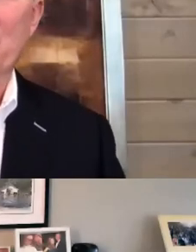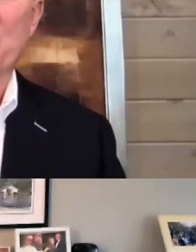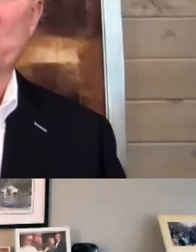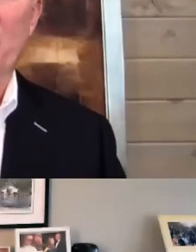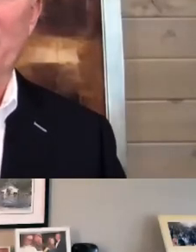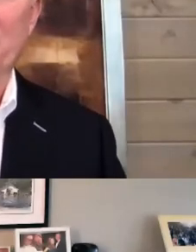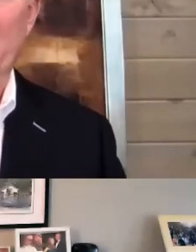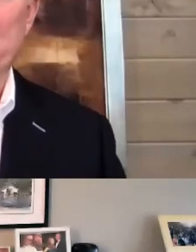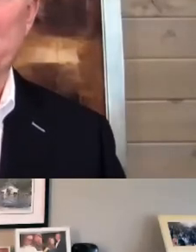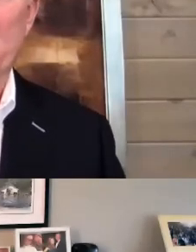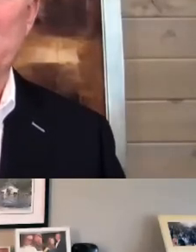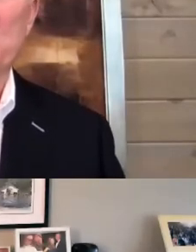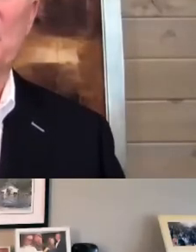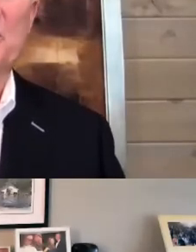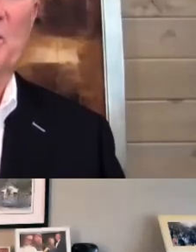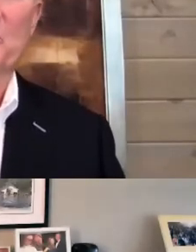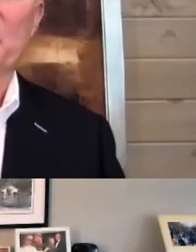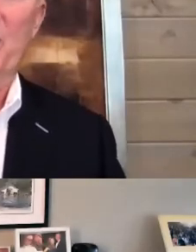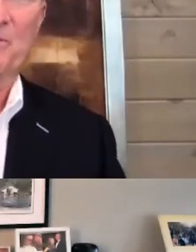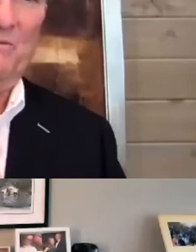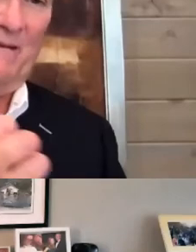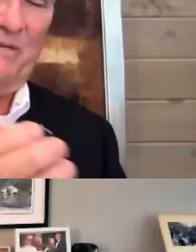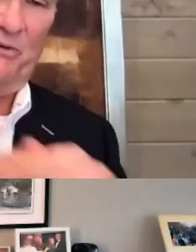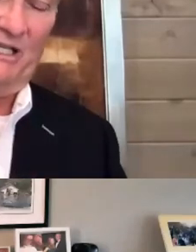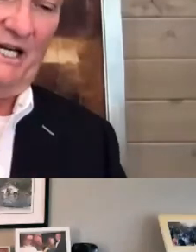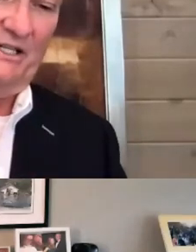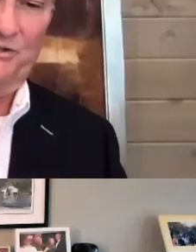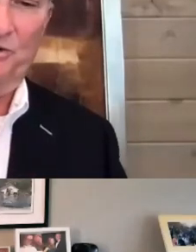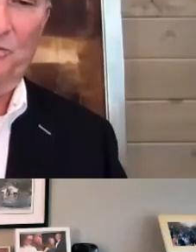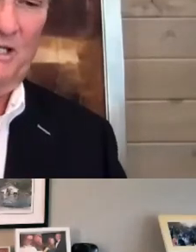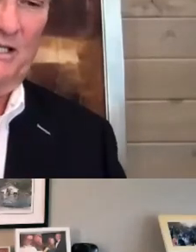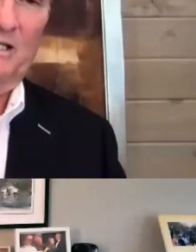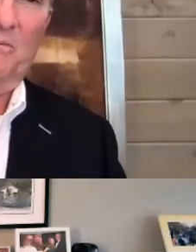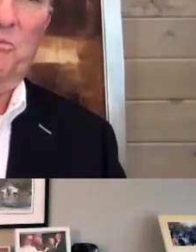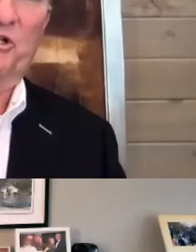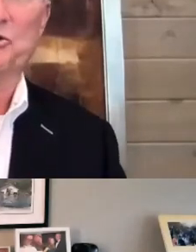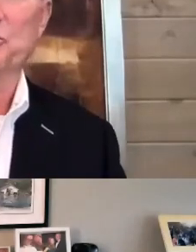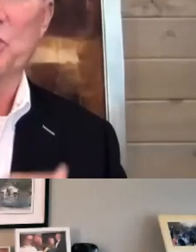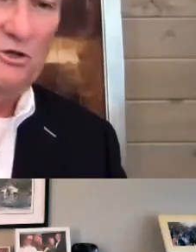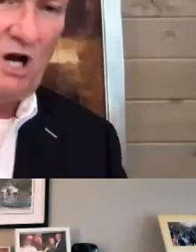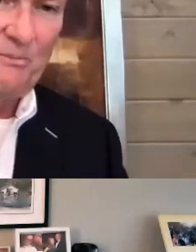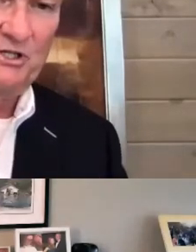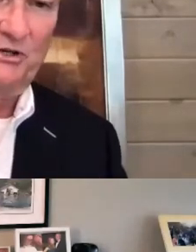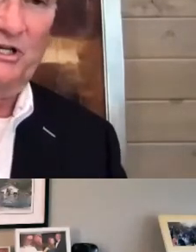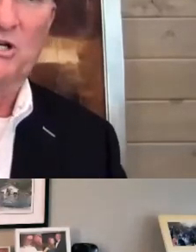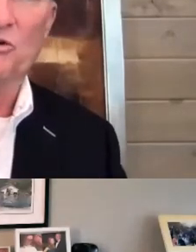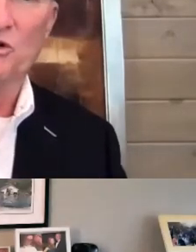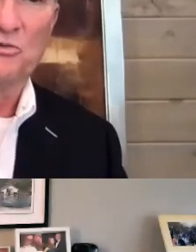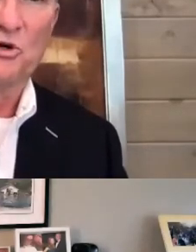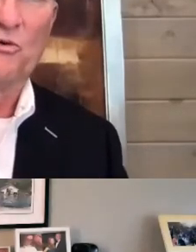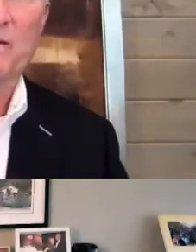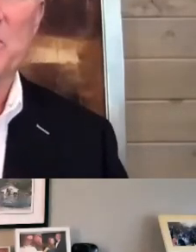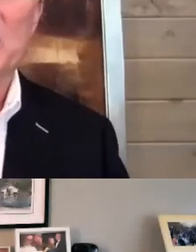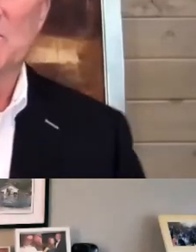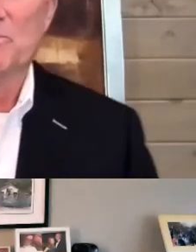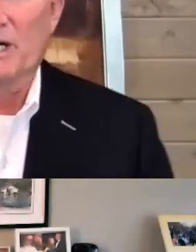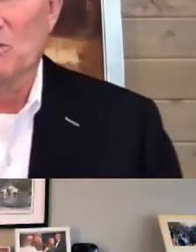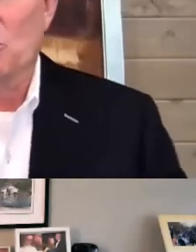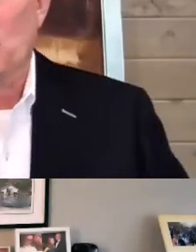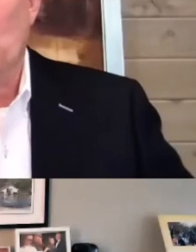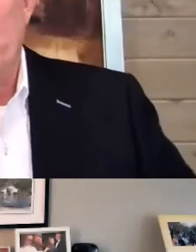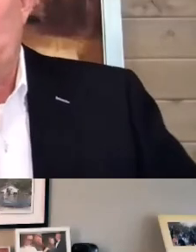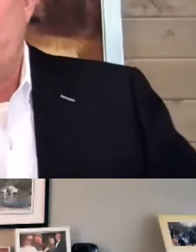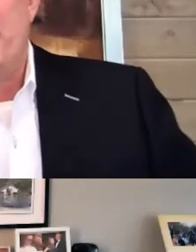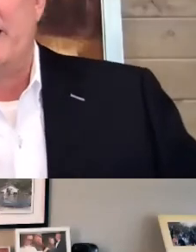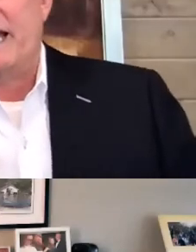Sometimes it's related to legislation. Sometimes it might be related to a potential donor opportunity or a new program. But